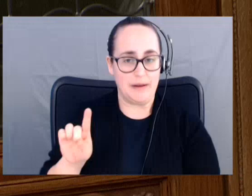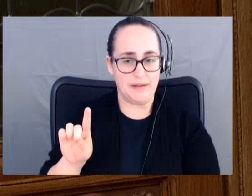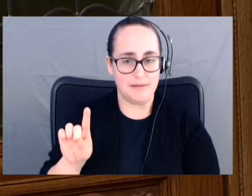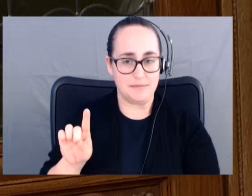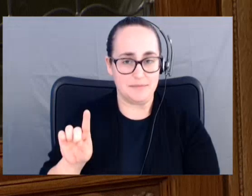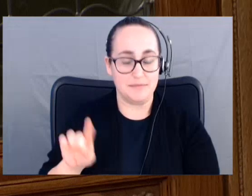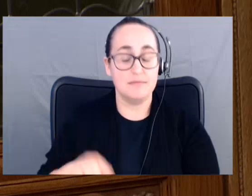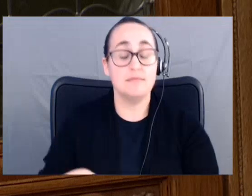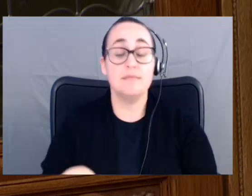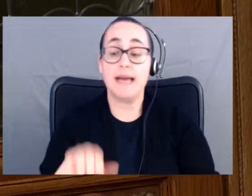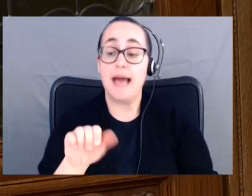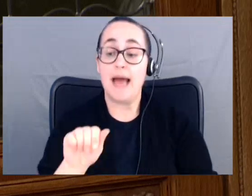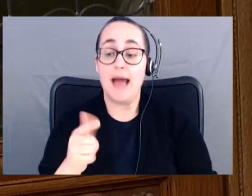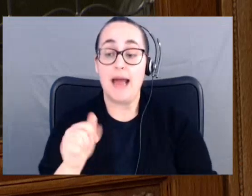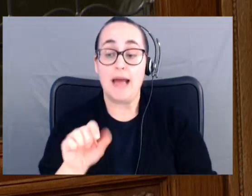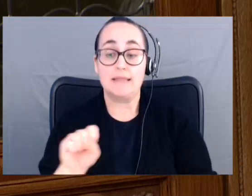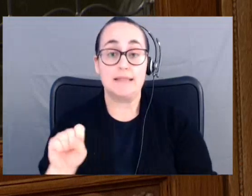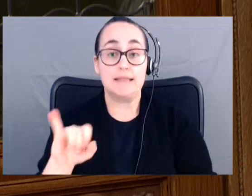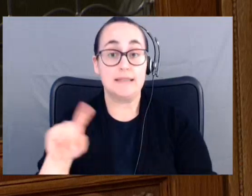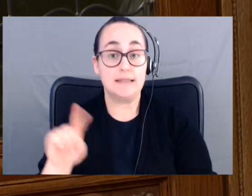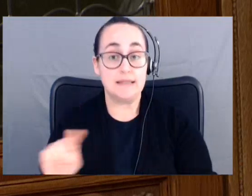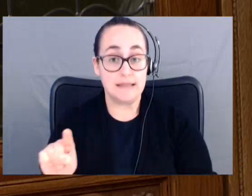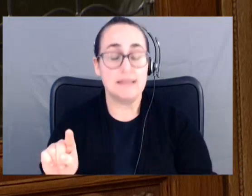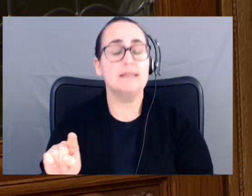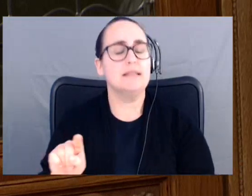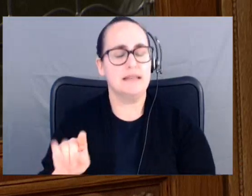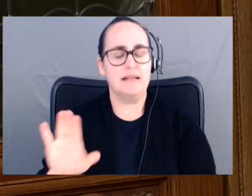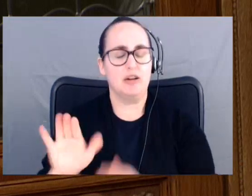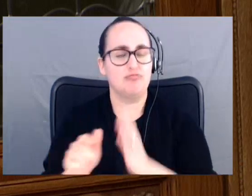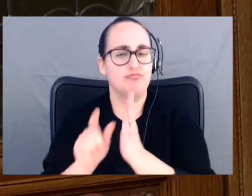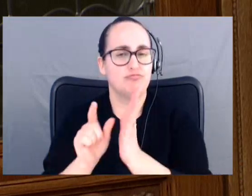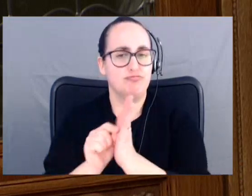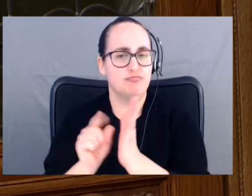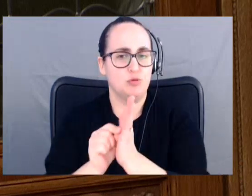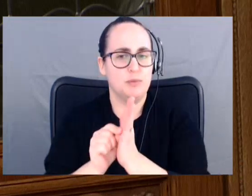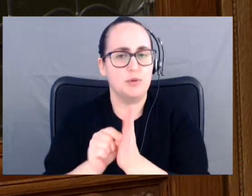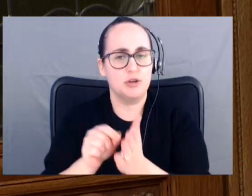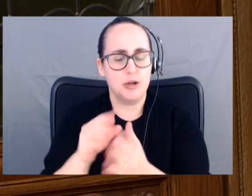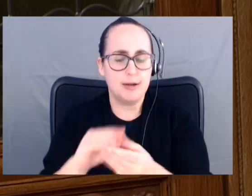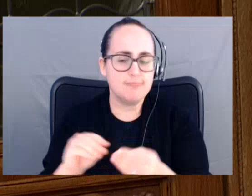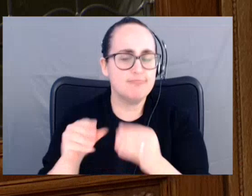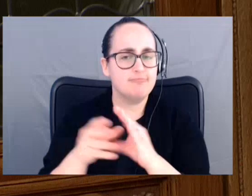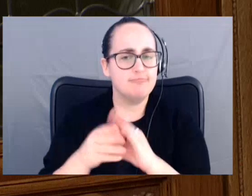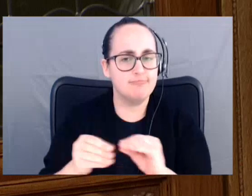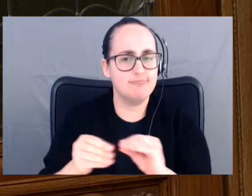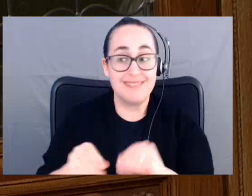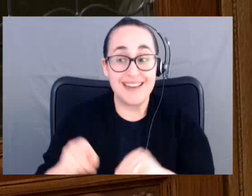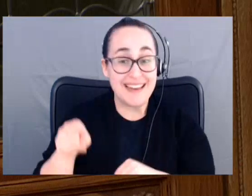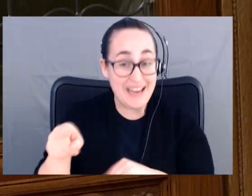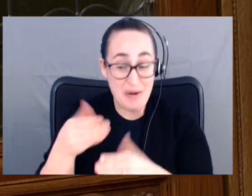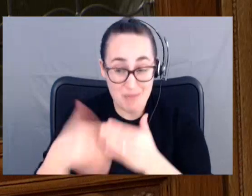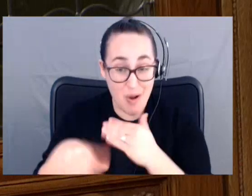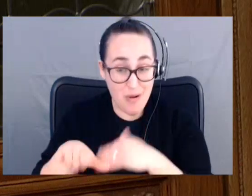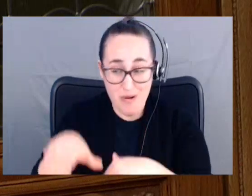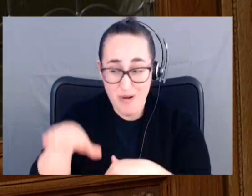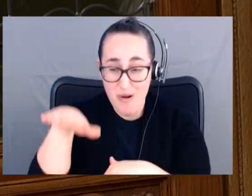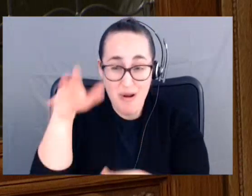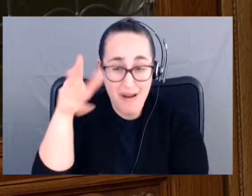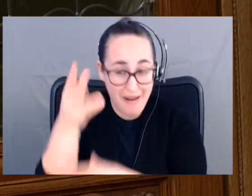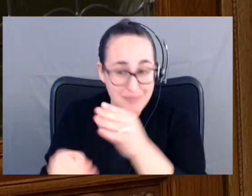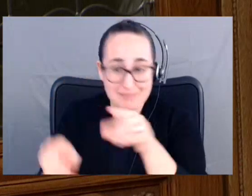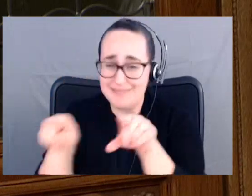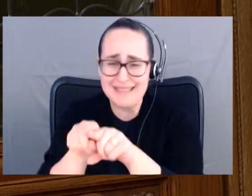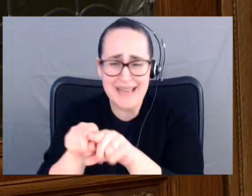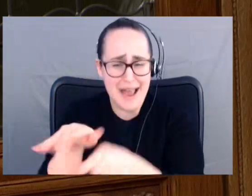reads, Ted passed away in Agassiz within a stone's throw of where he was born, leaving behind an unparalleled legacy of dedicated